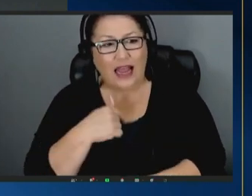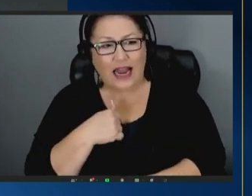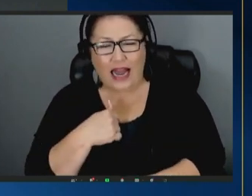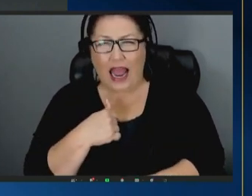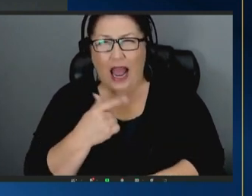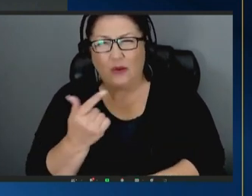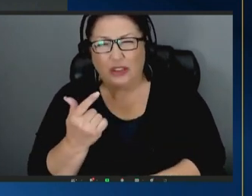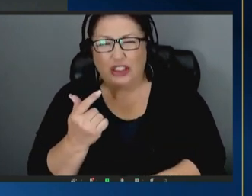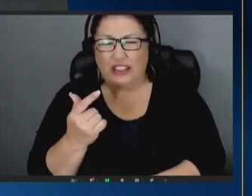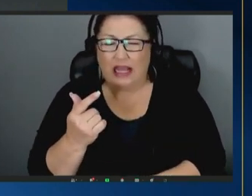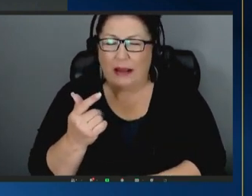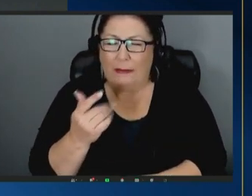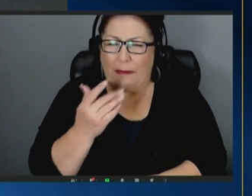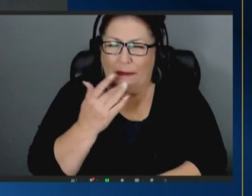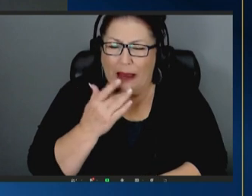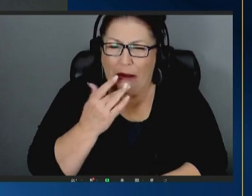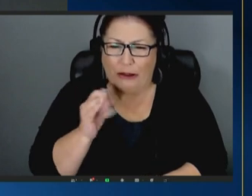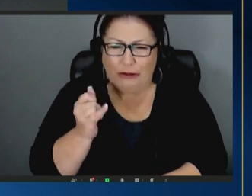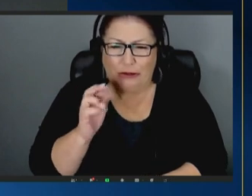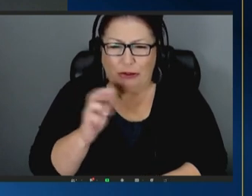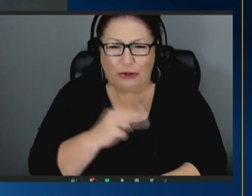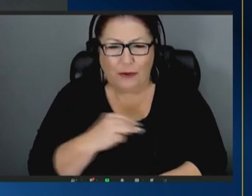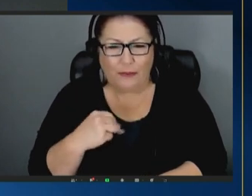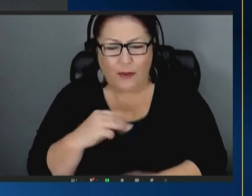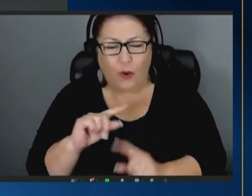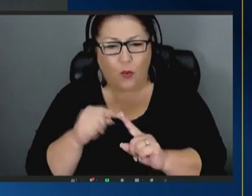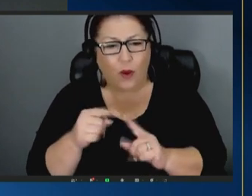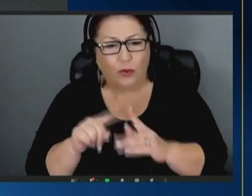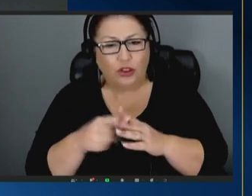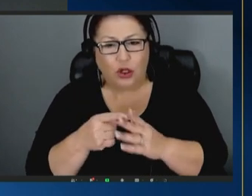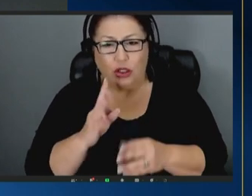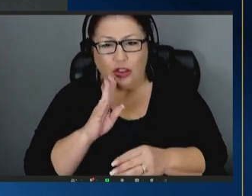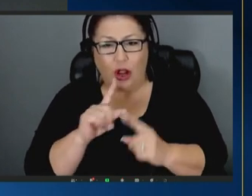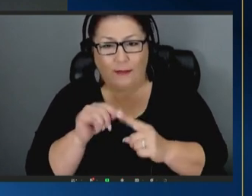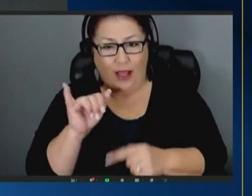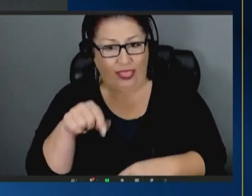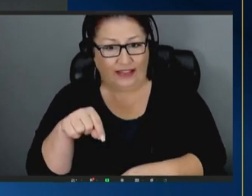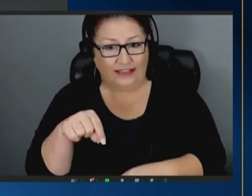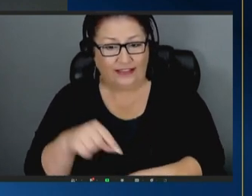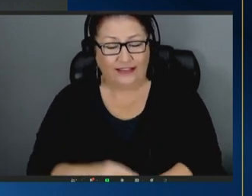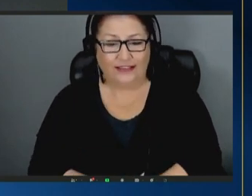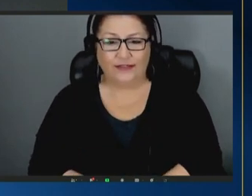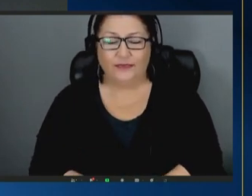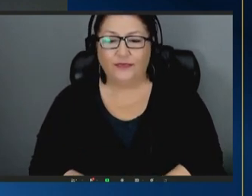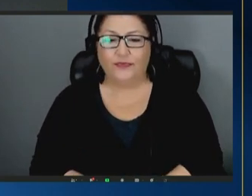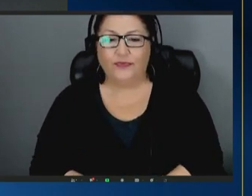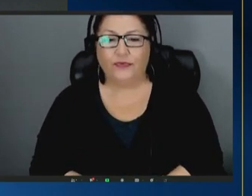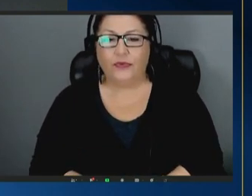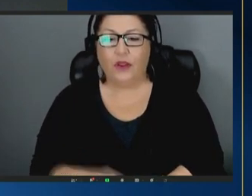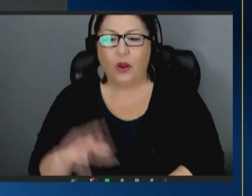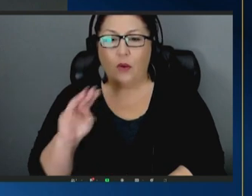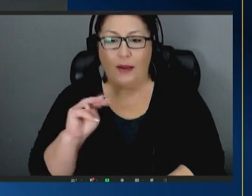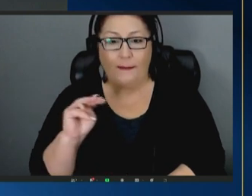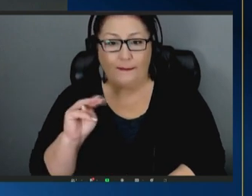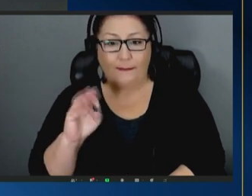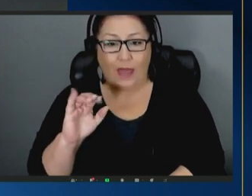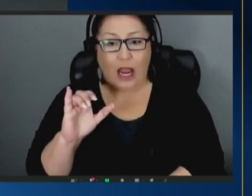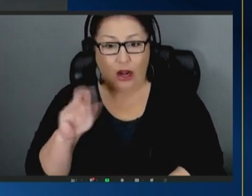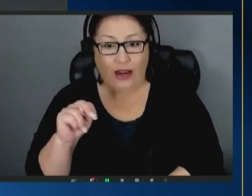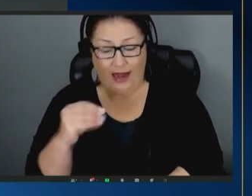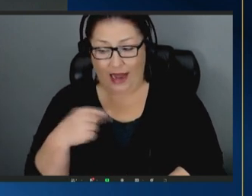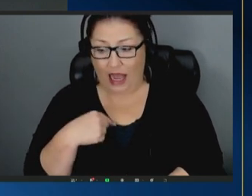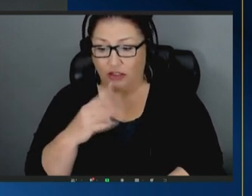member on the finance committee when we started talking about this and when marion wright edelman and i talked about it